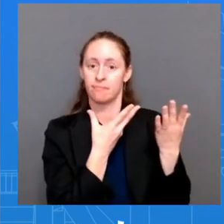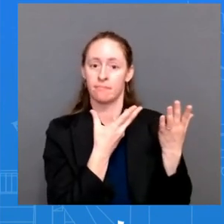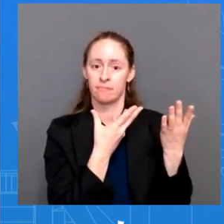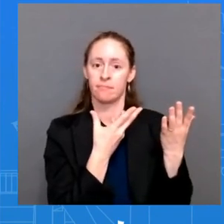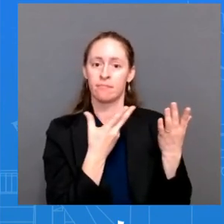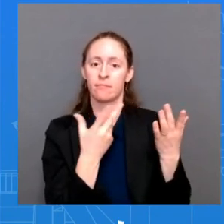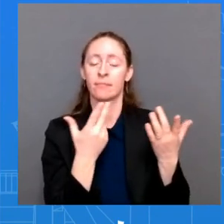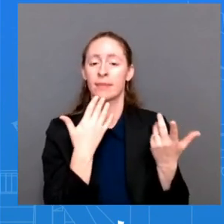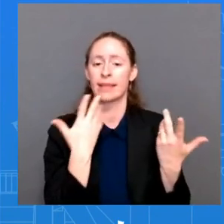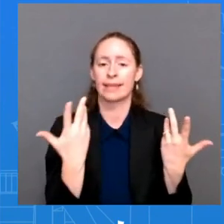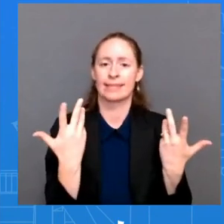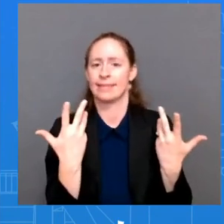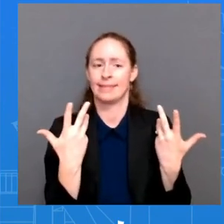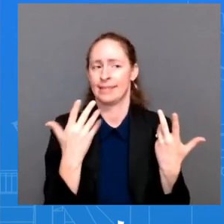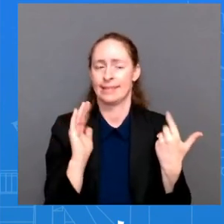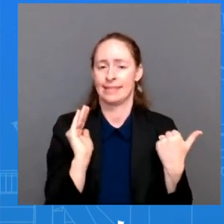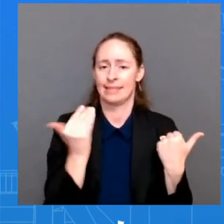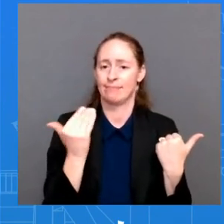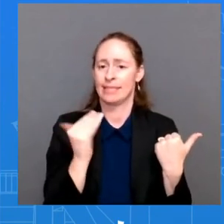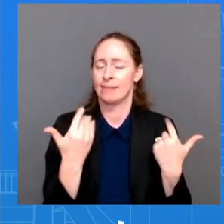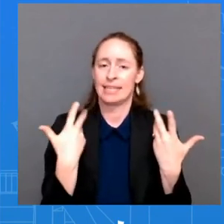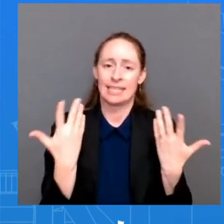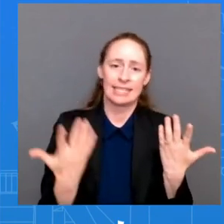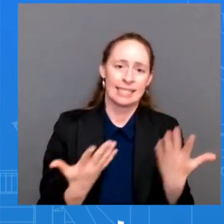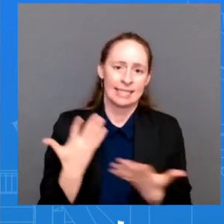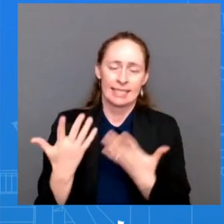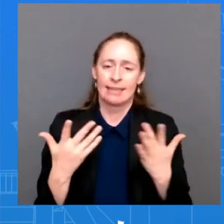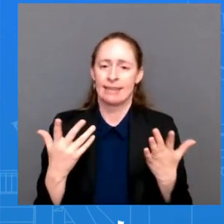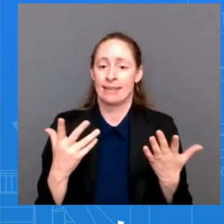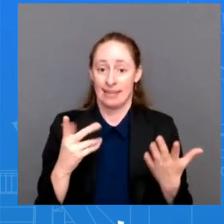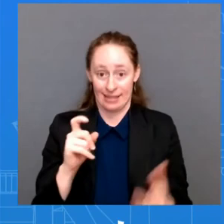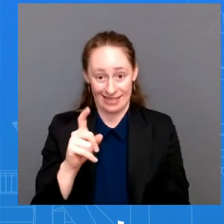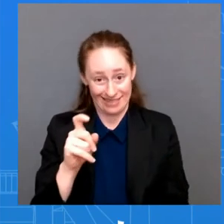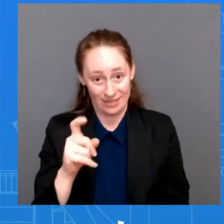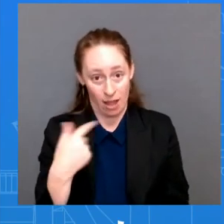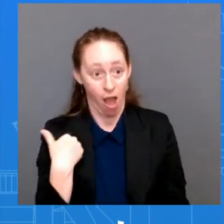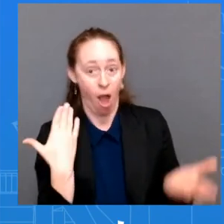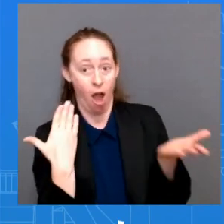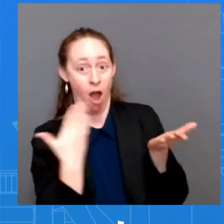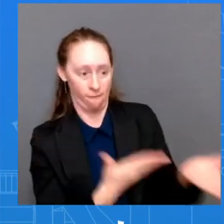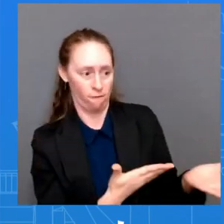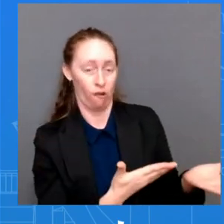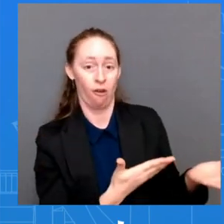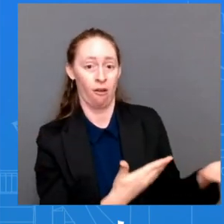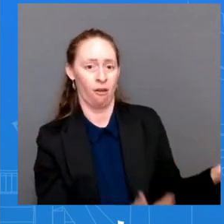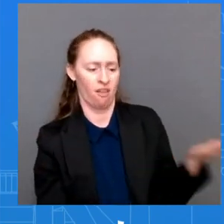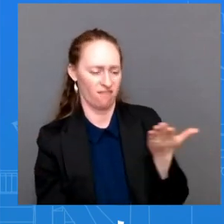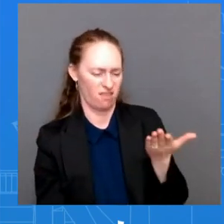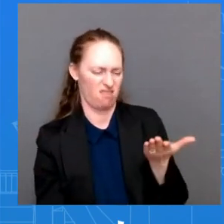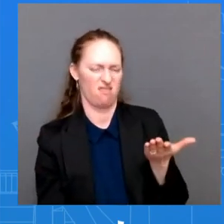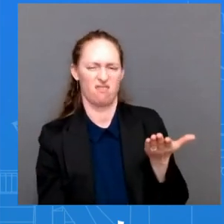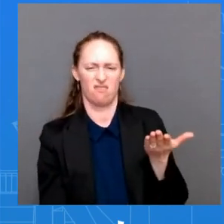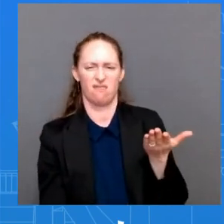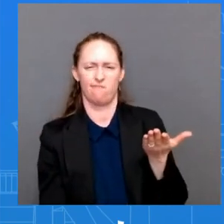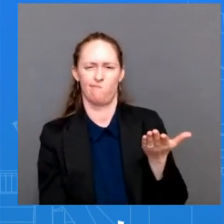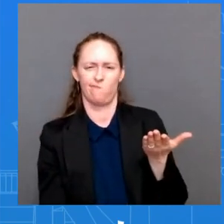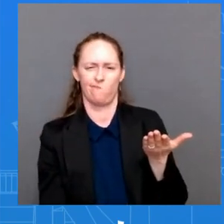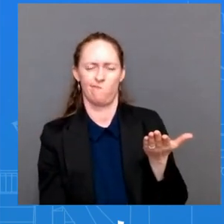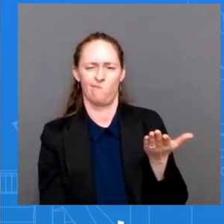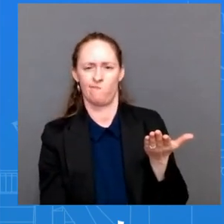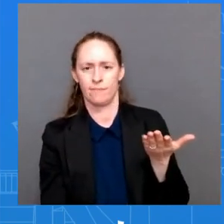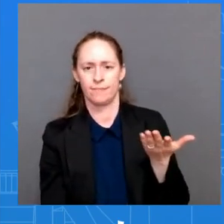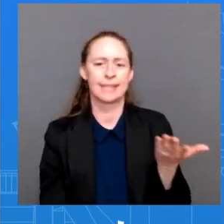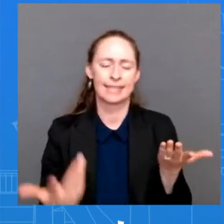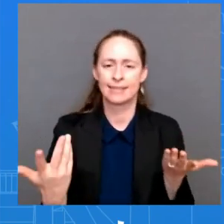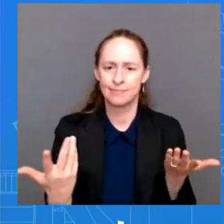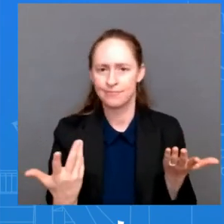it's not a serious there was a counter offer that was made which we don't see it as a serious uh counter offer uh clearly not going to negotiate from here